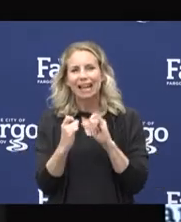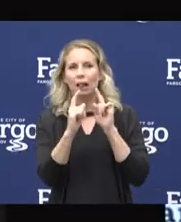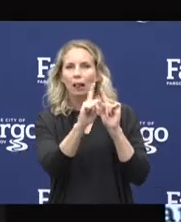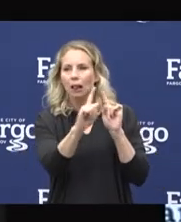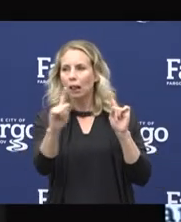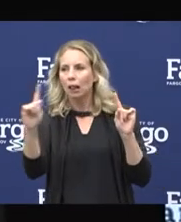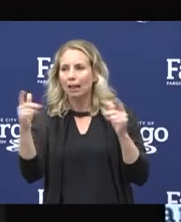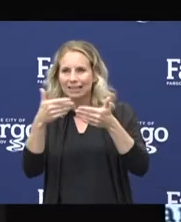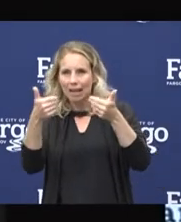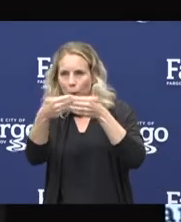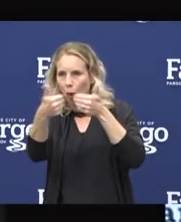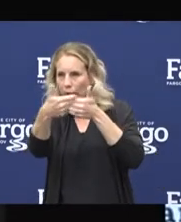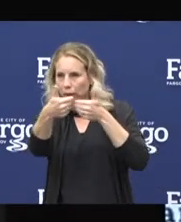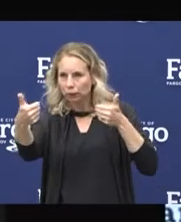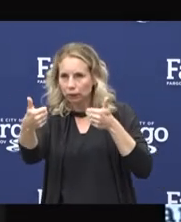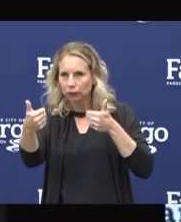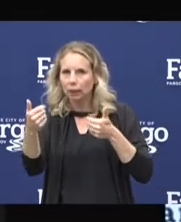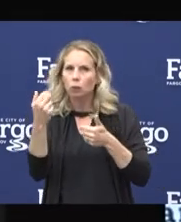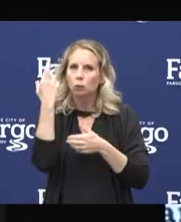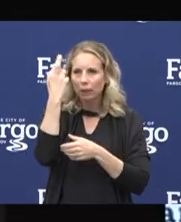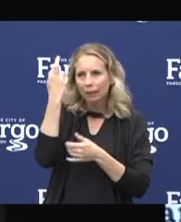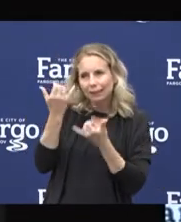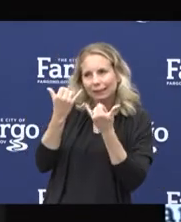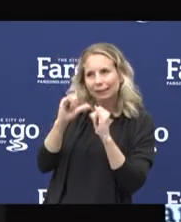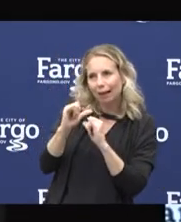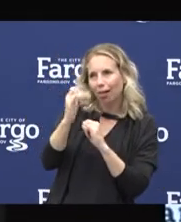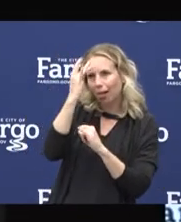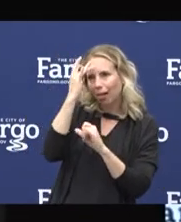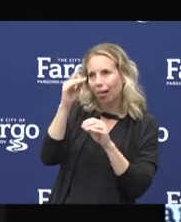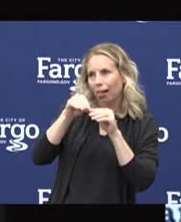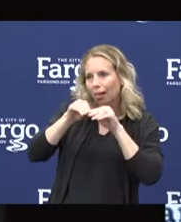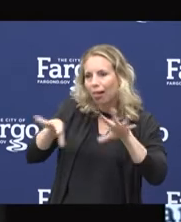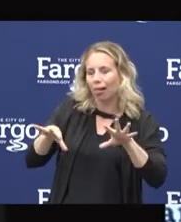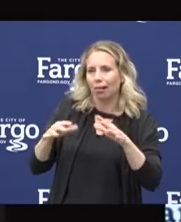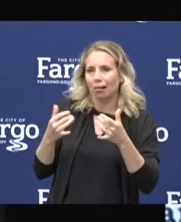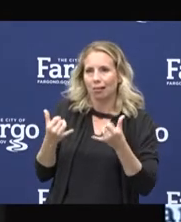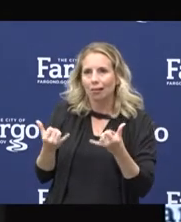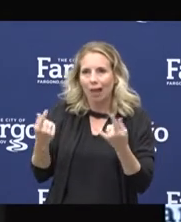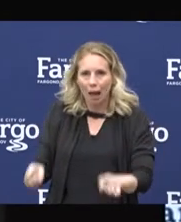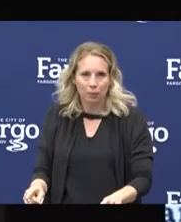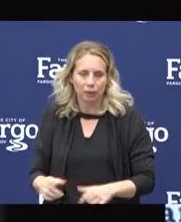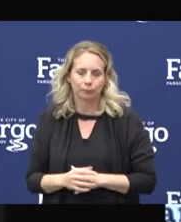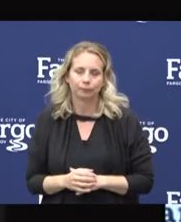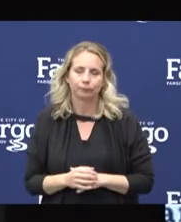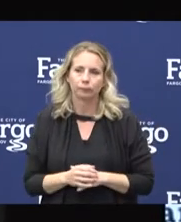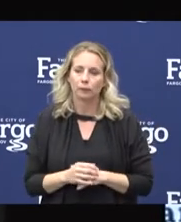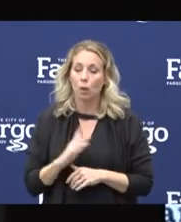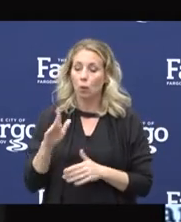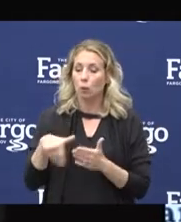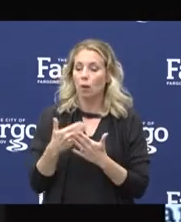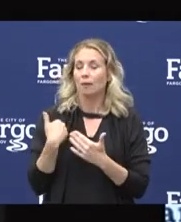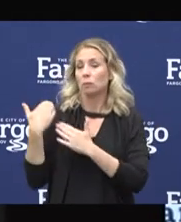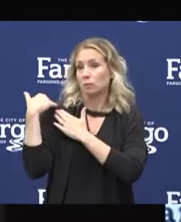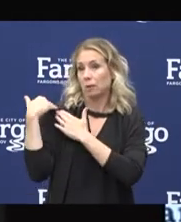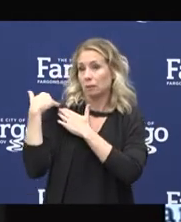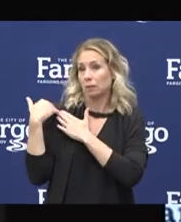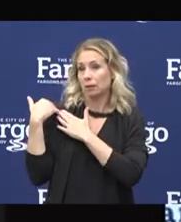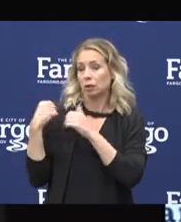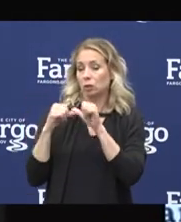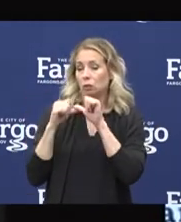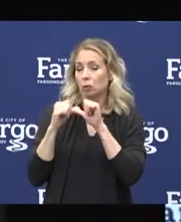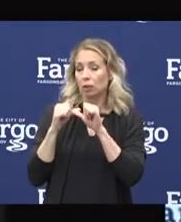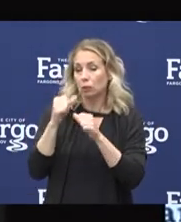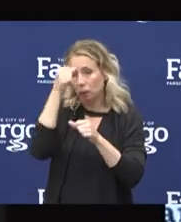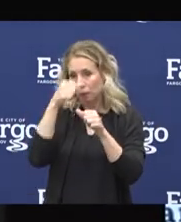aware that we are in the midst of a pandemic. We all have a responsibility to keep up the prevention measures we've learned. We all